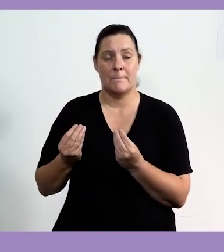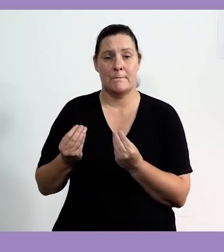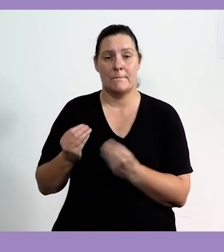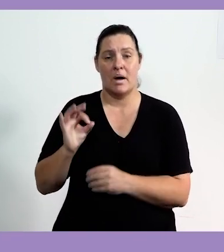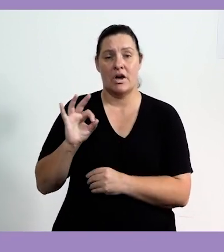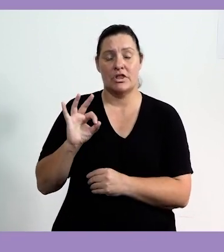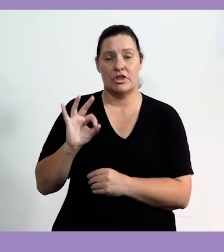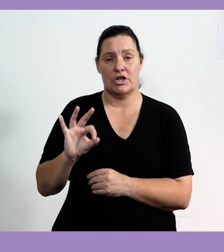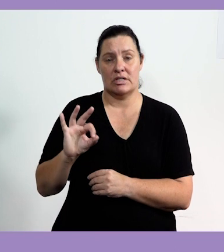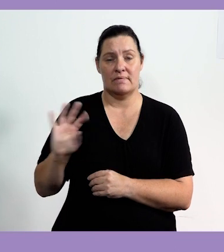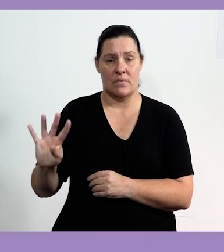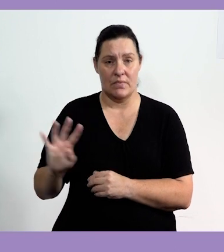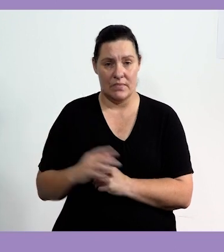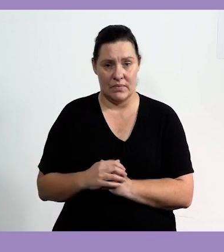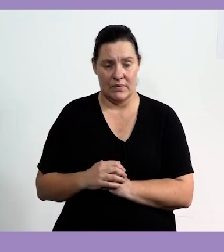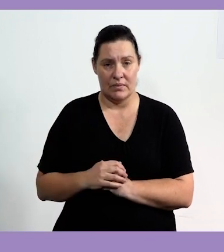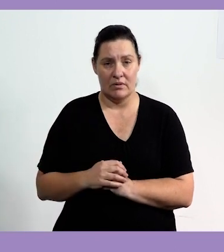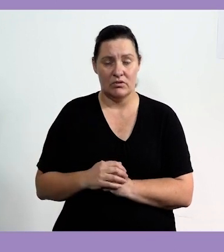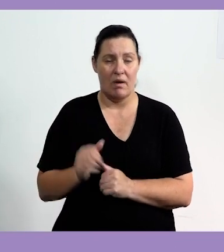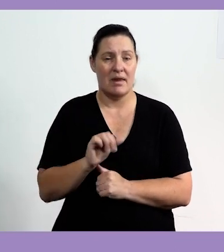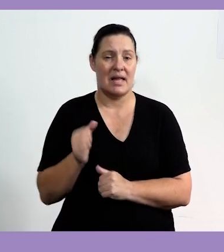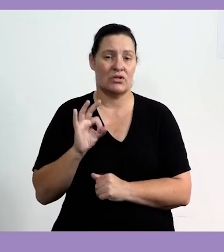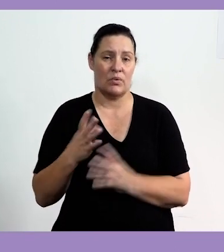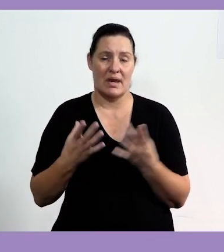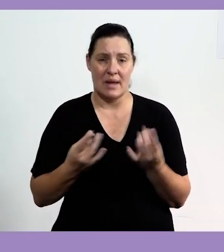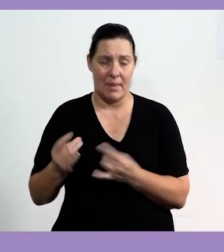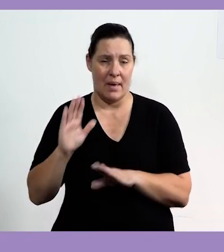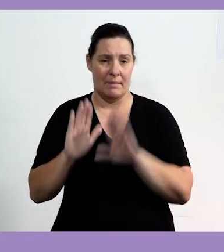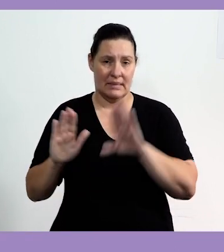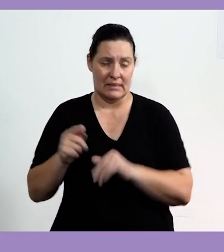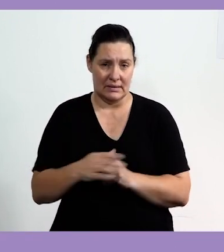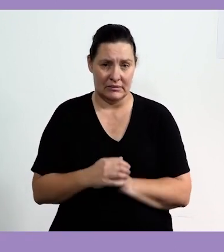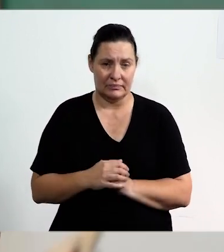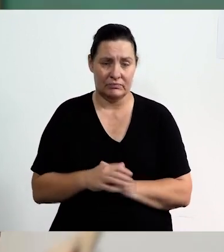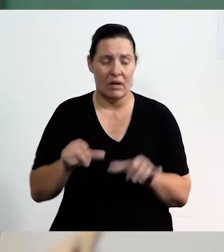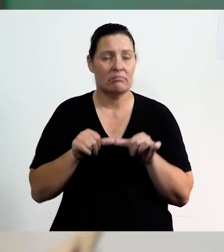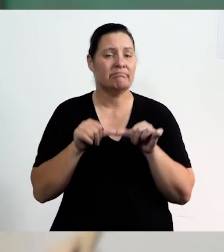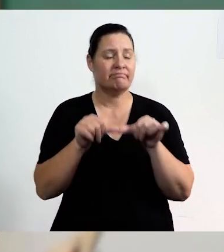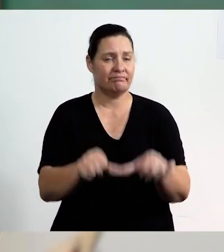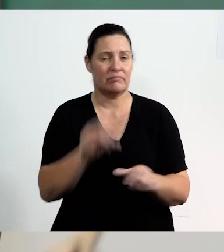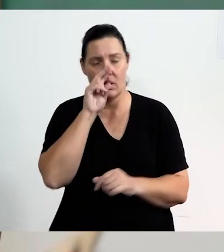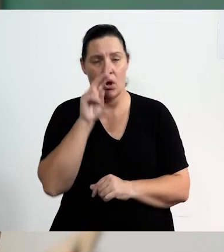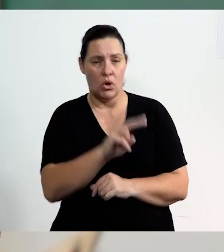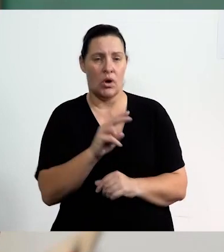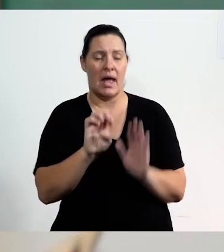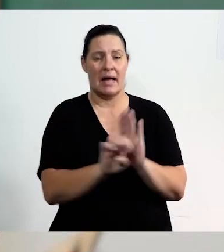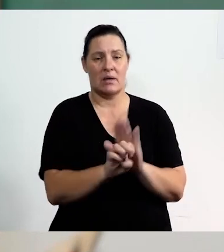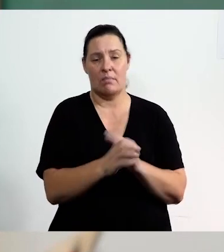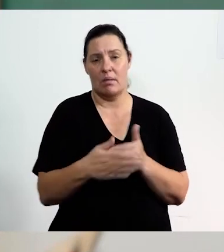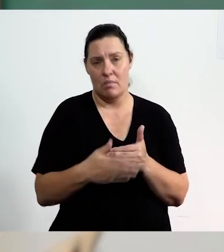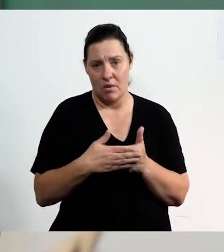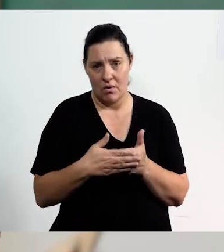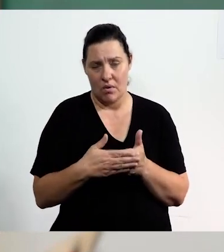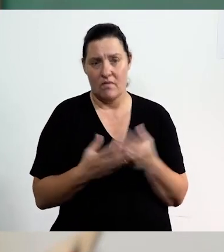34. So those are the next three numbers of our pattern. Let's continue and look at more